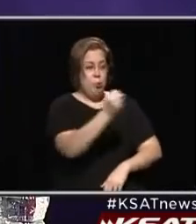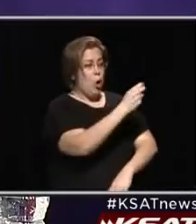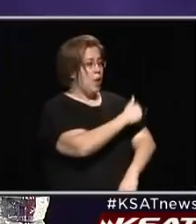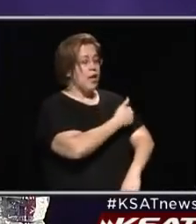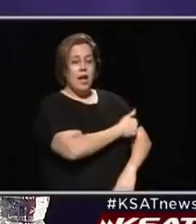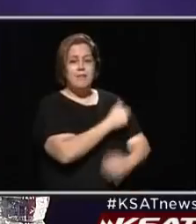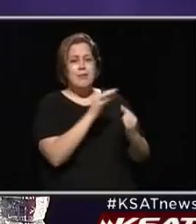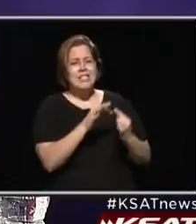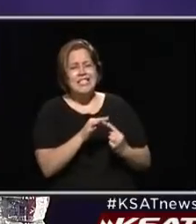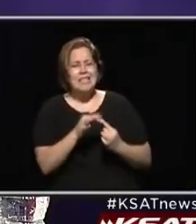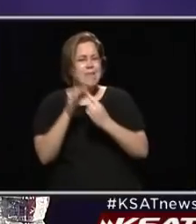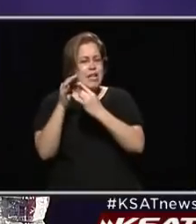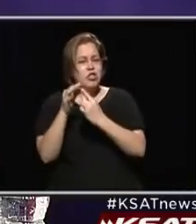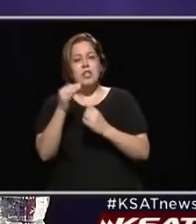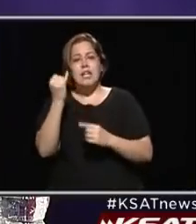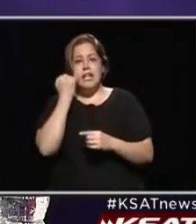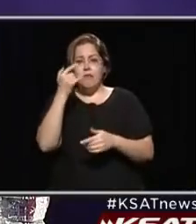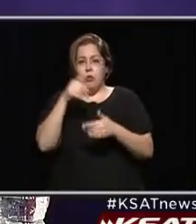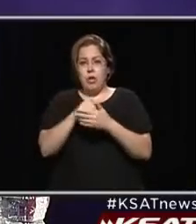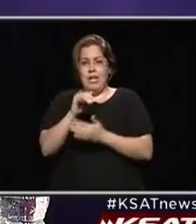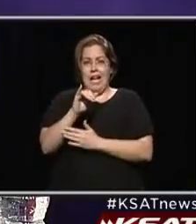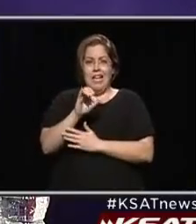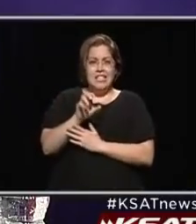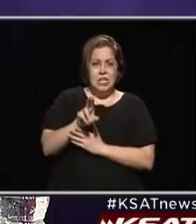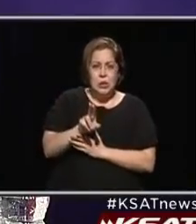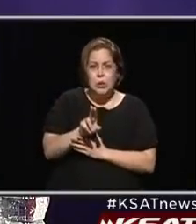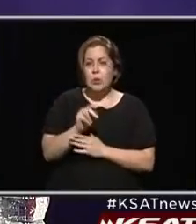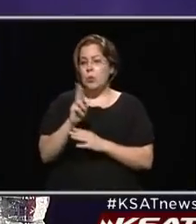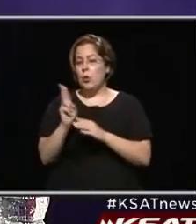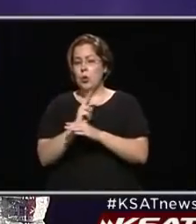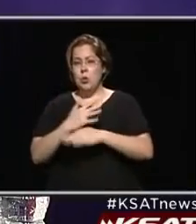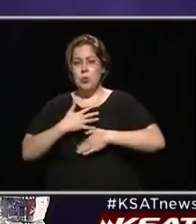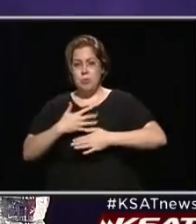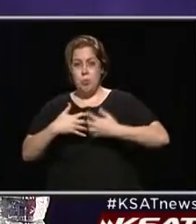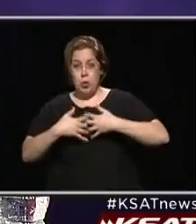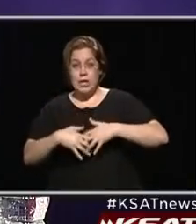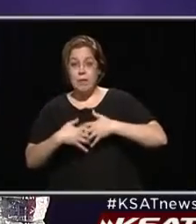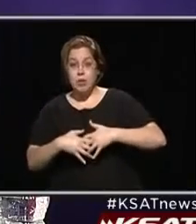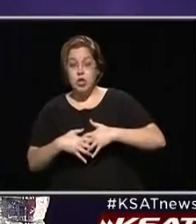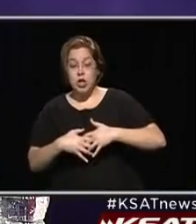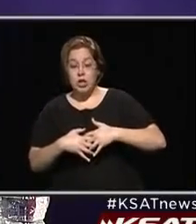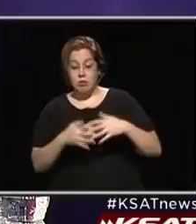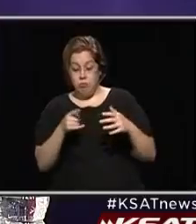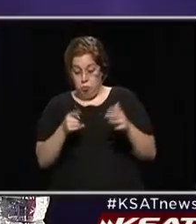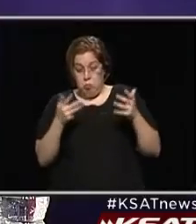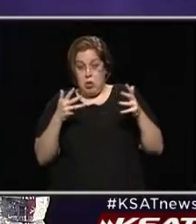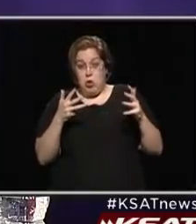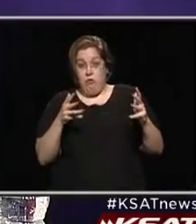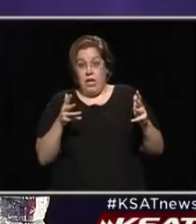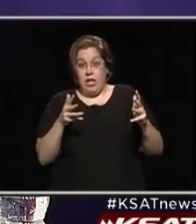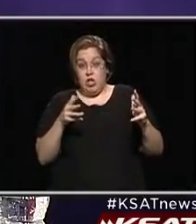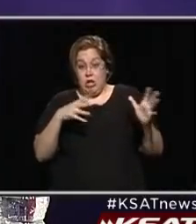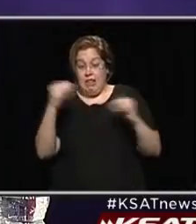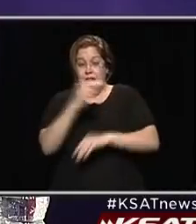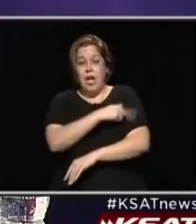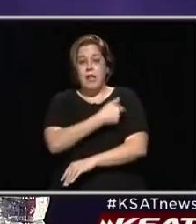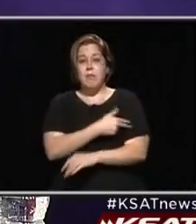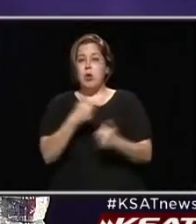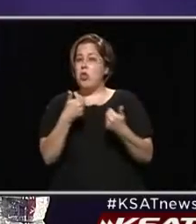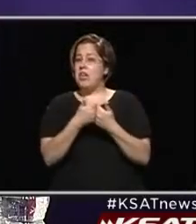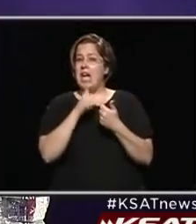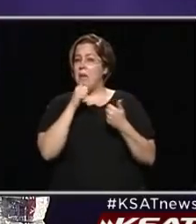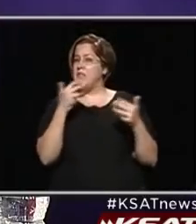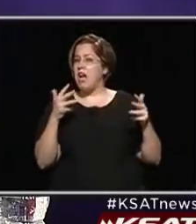and particularly if you ended up in ICU or on a ventilator, when you come out, the game is not over.